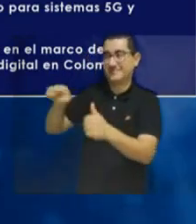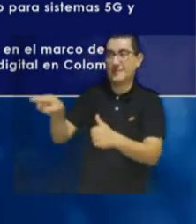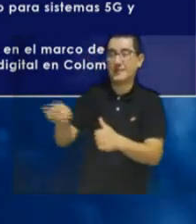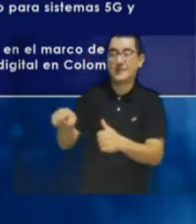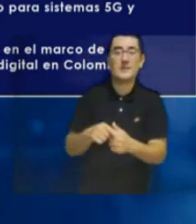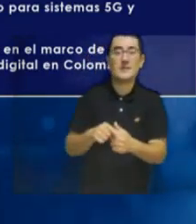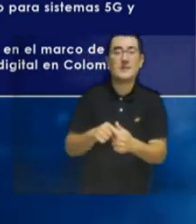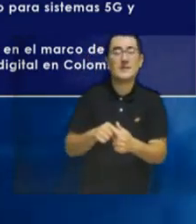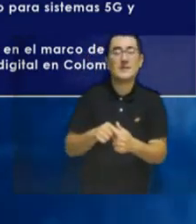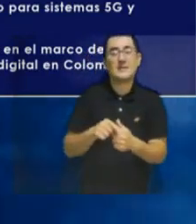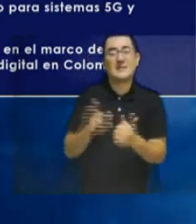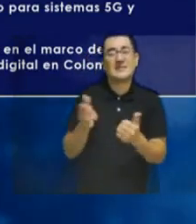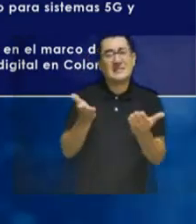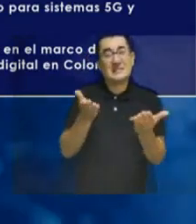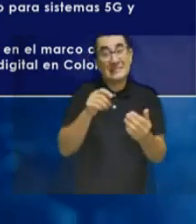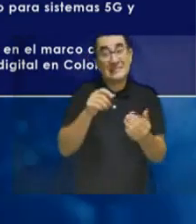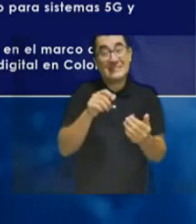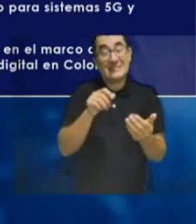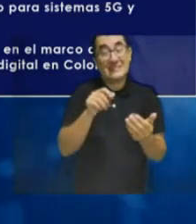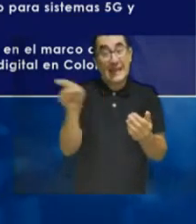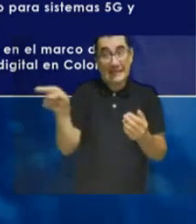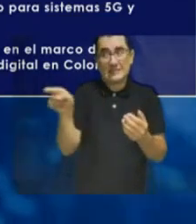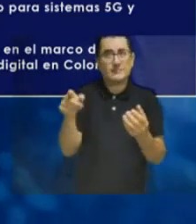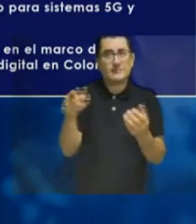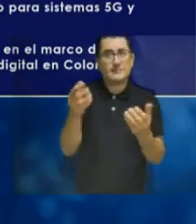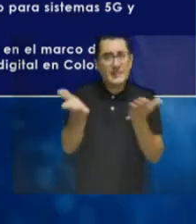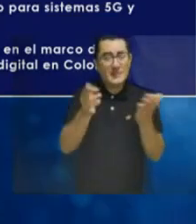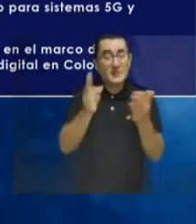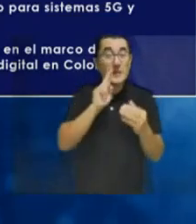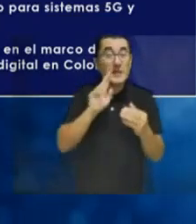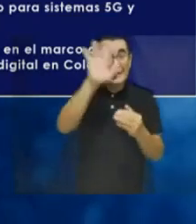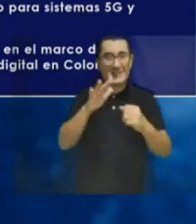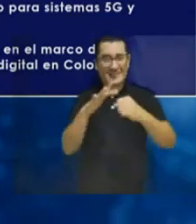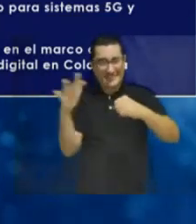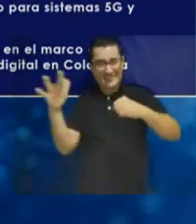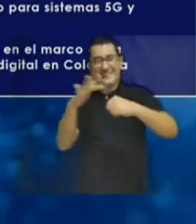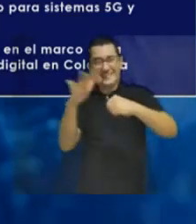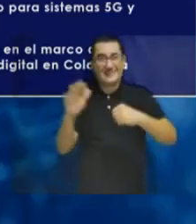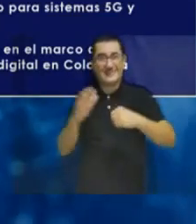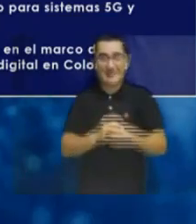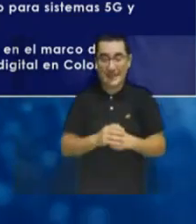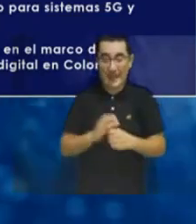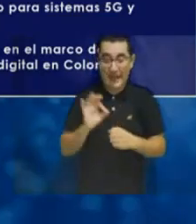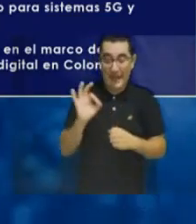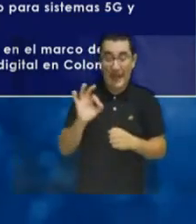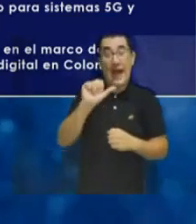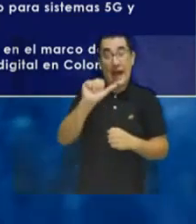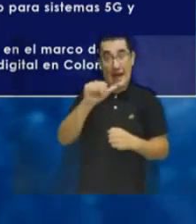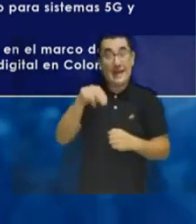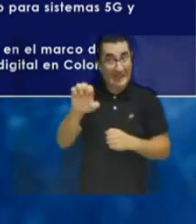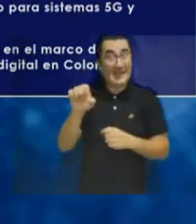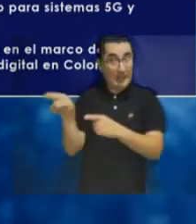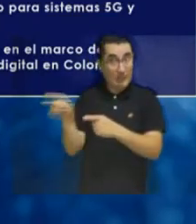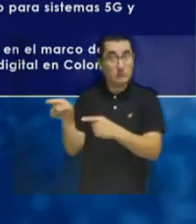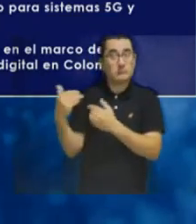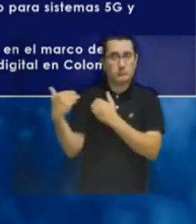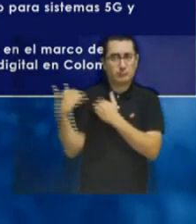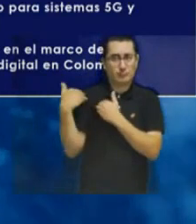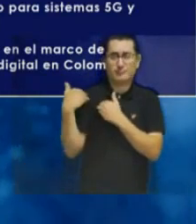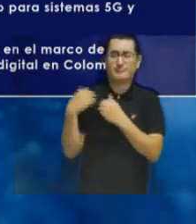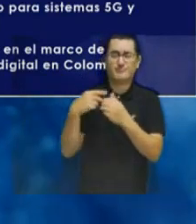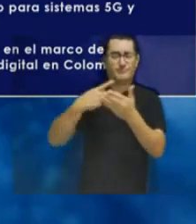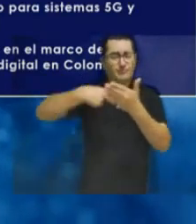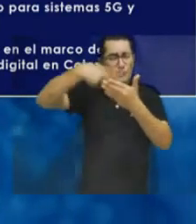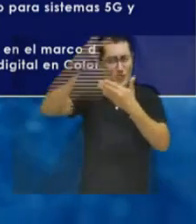came the ANE, we took advantage of that. To say that during the past three years, ANE has carried out different projects